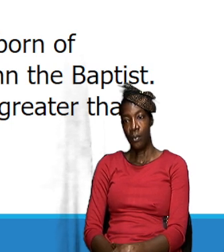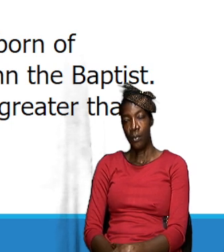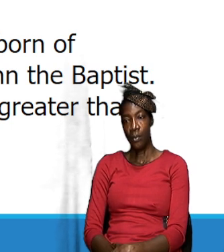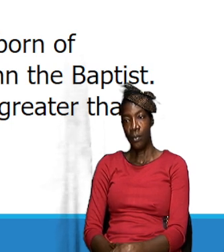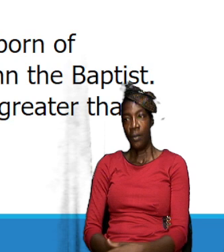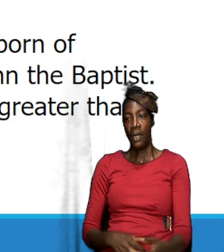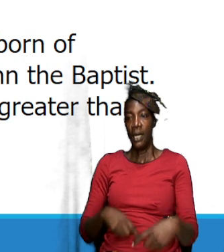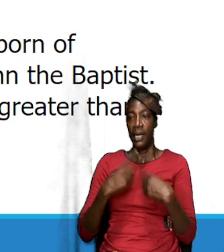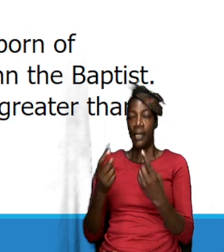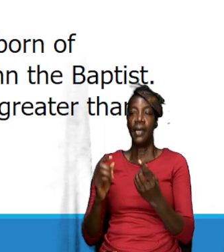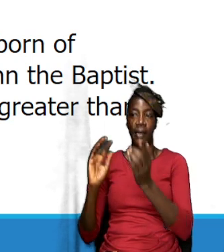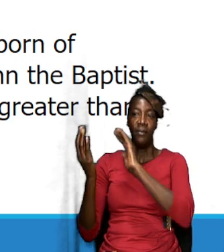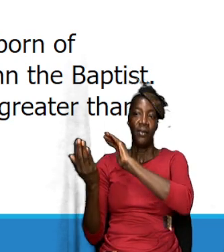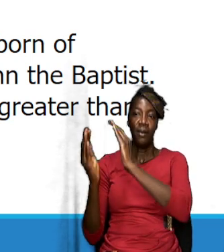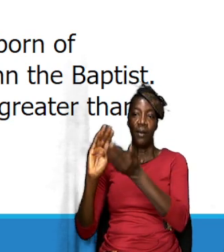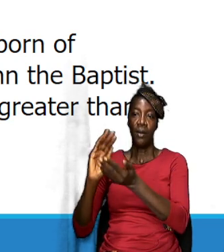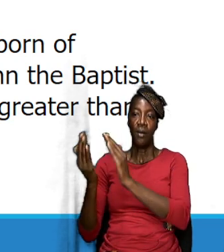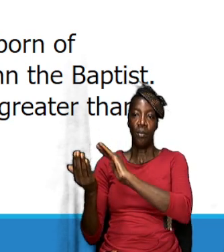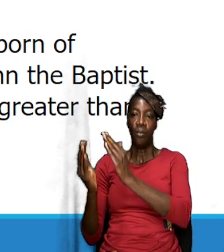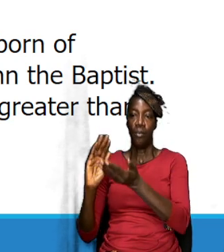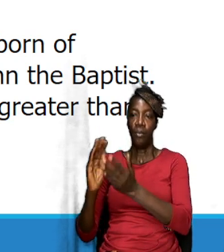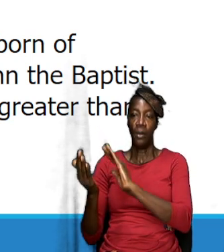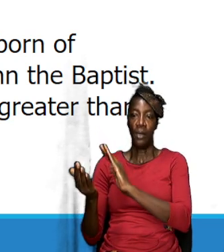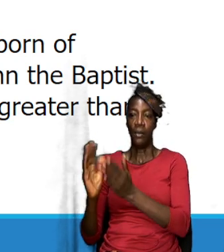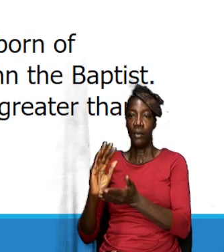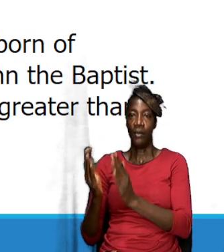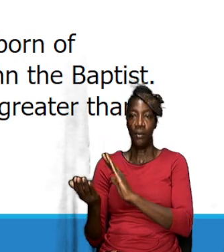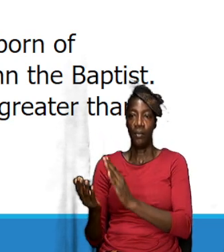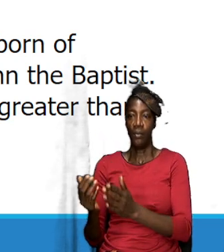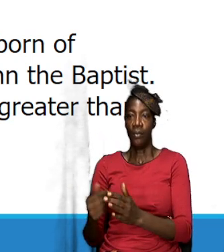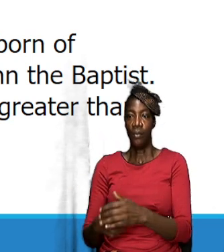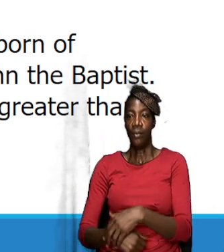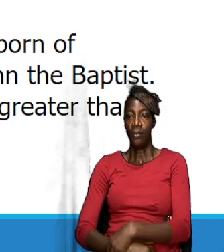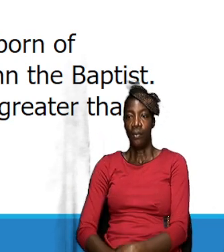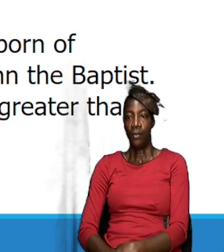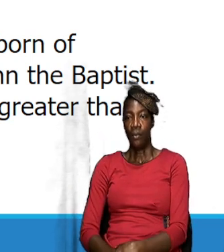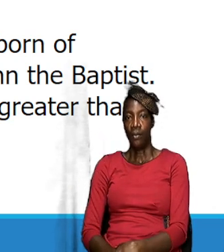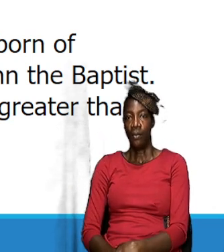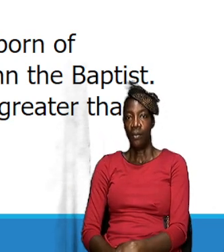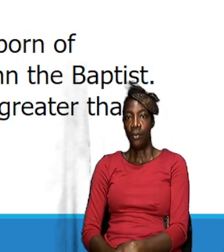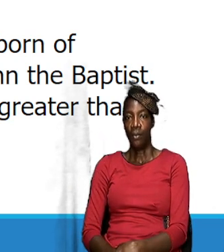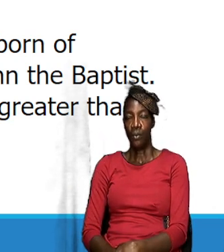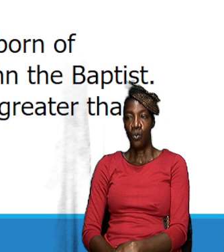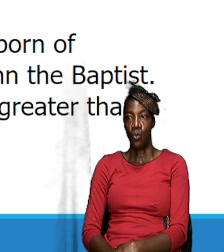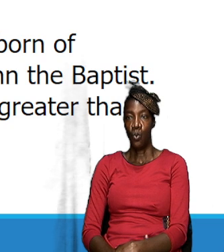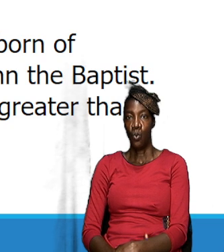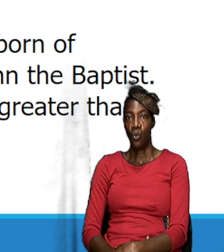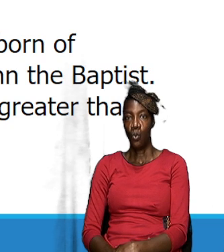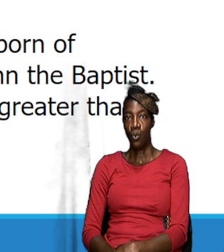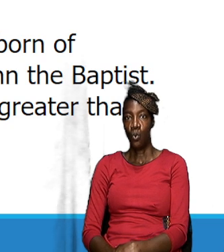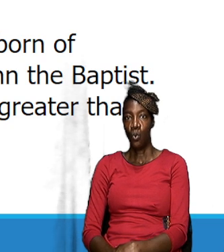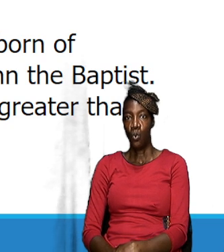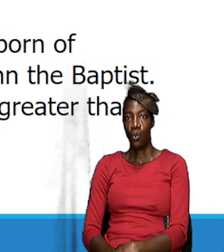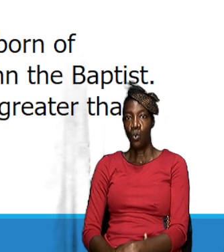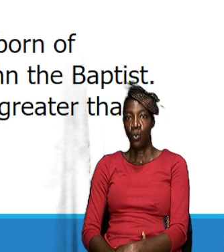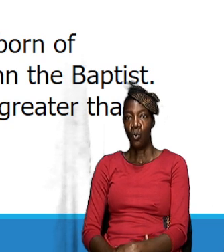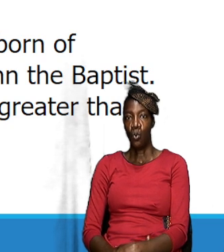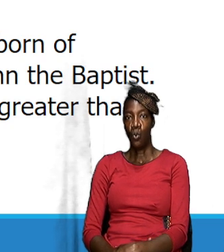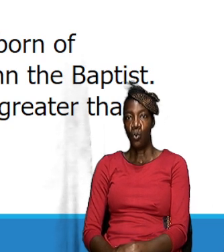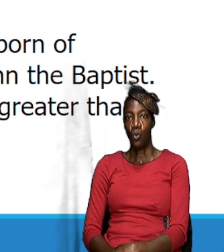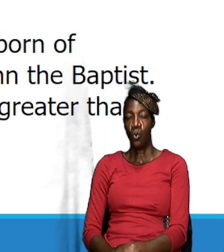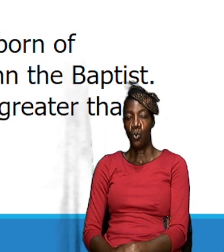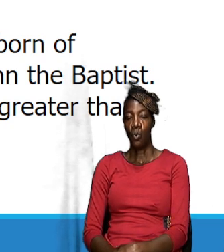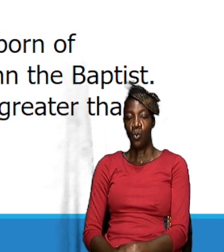comparison between John the Baptist and the church are the kingdom or